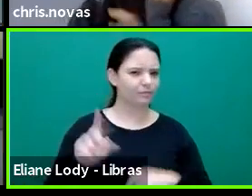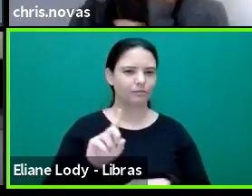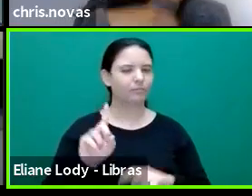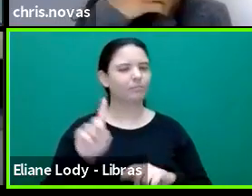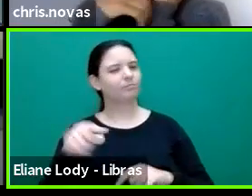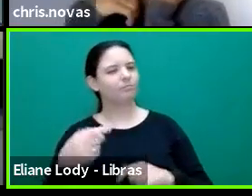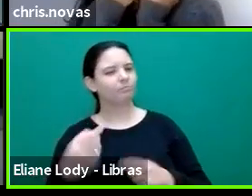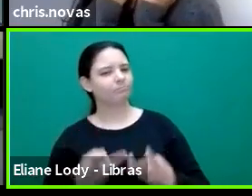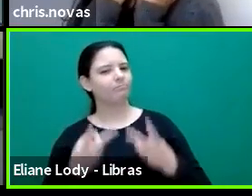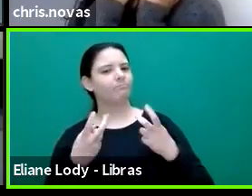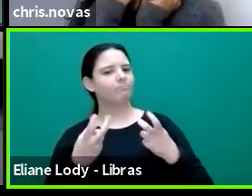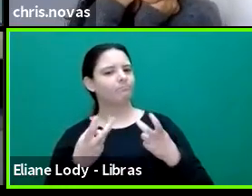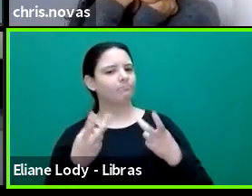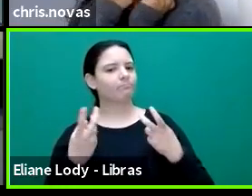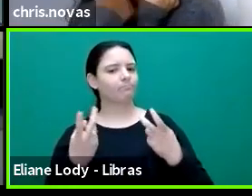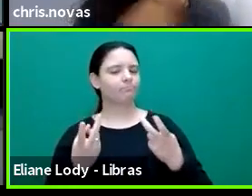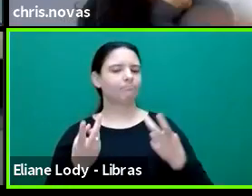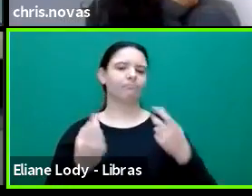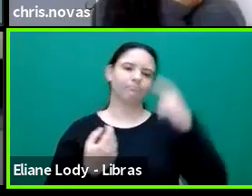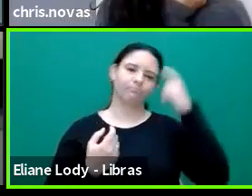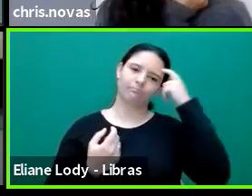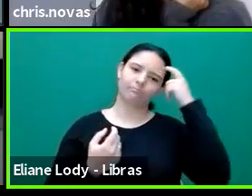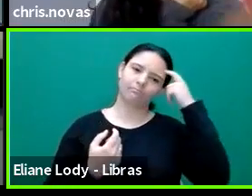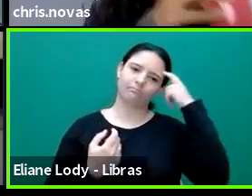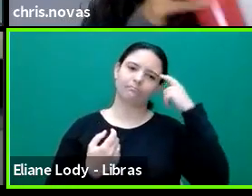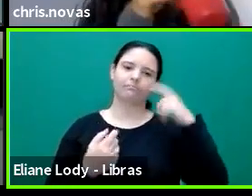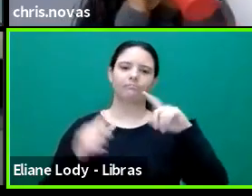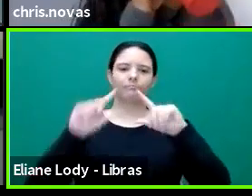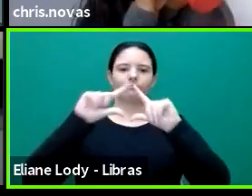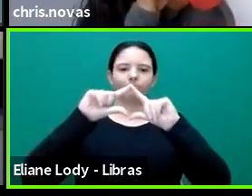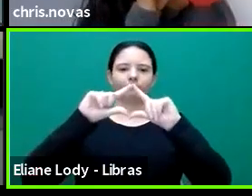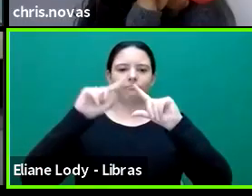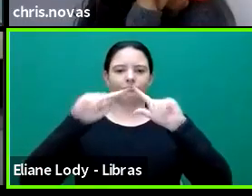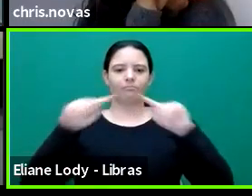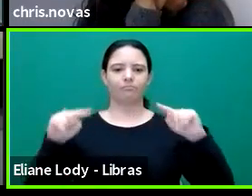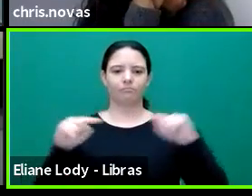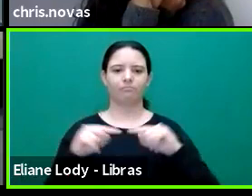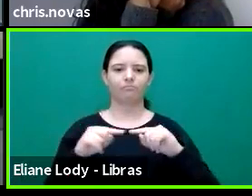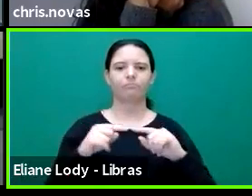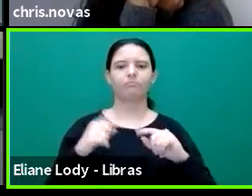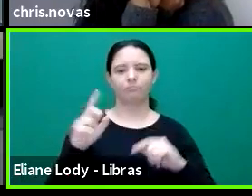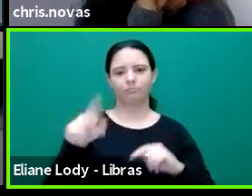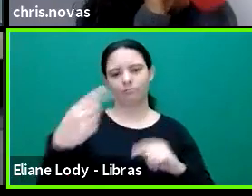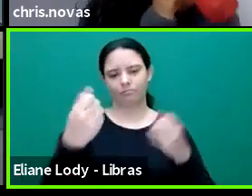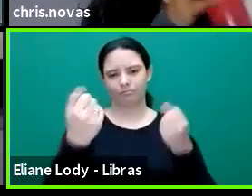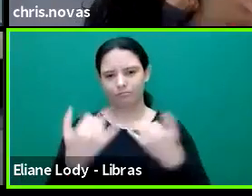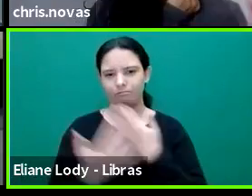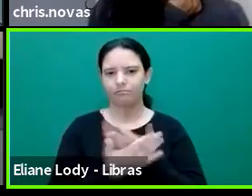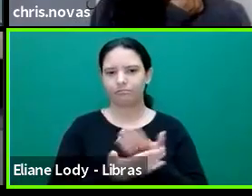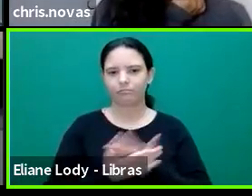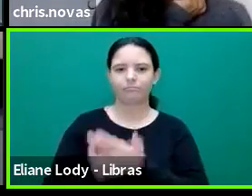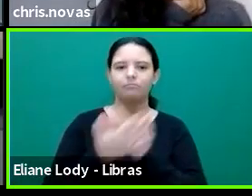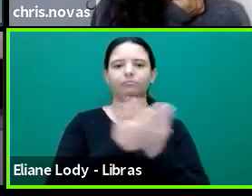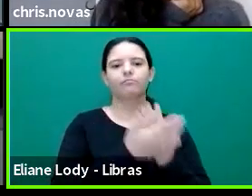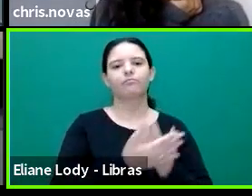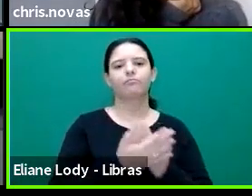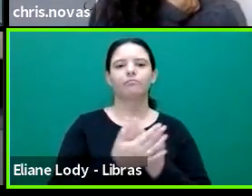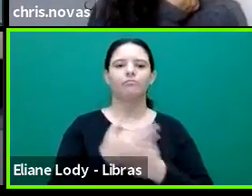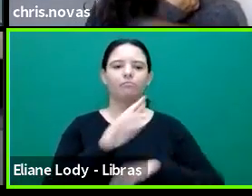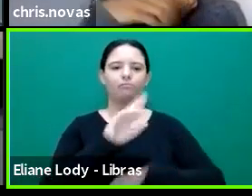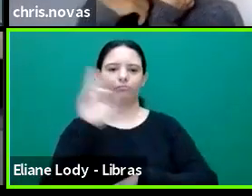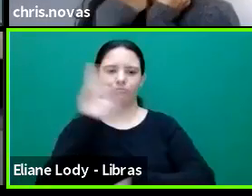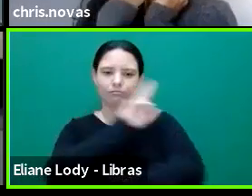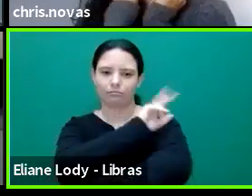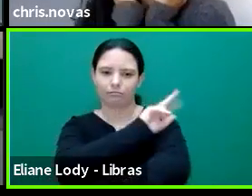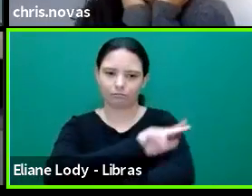triangulation that we've heard about a lot in ethnographic studies. But he said, you know, essentially triangulation creates like degrees